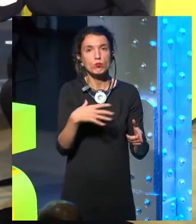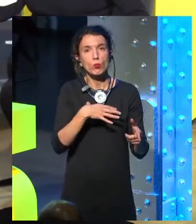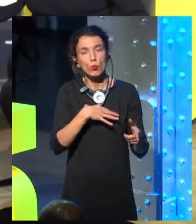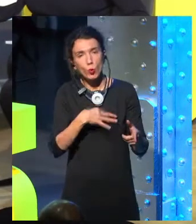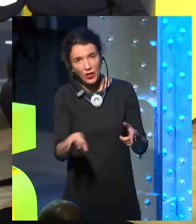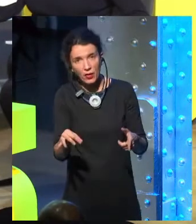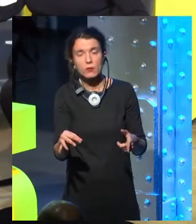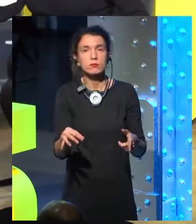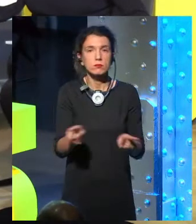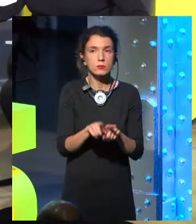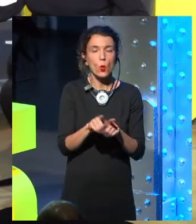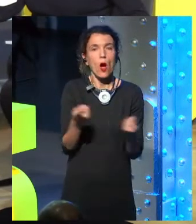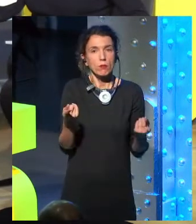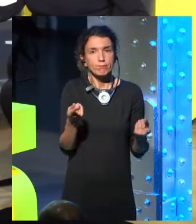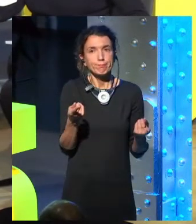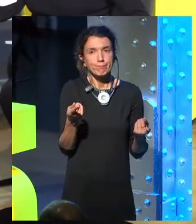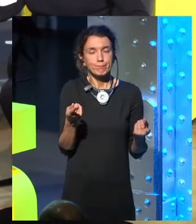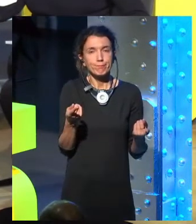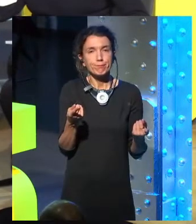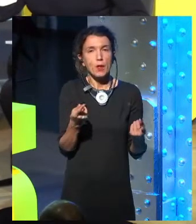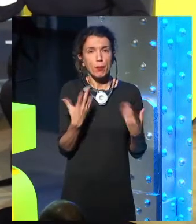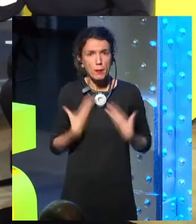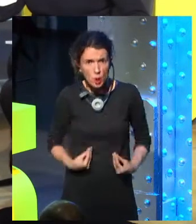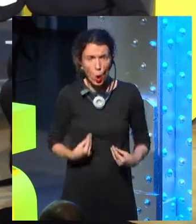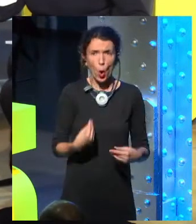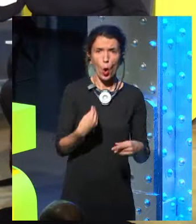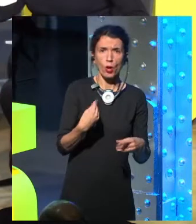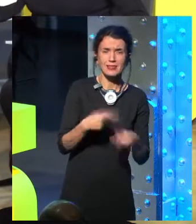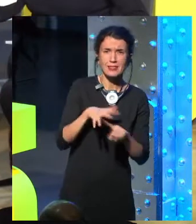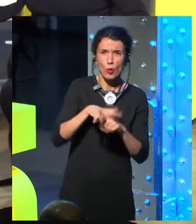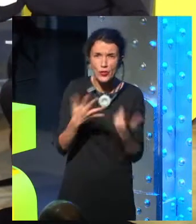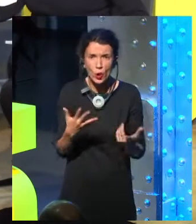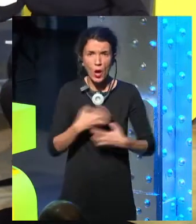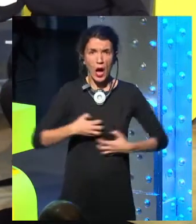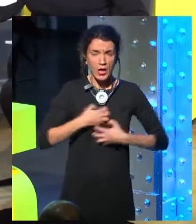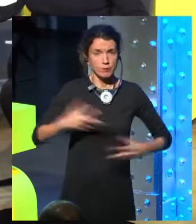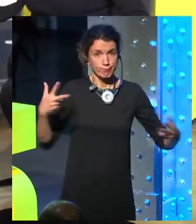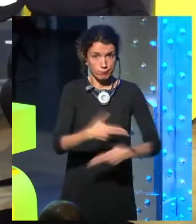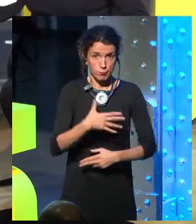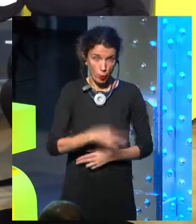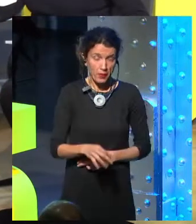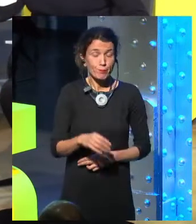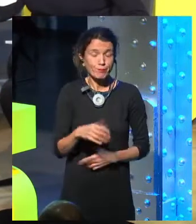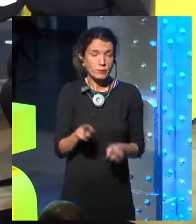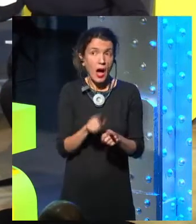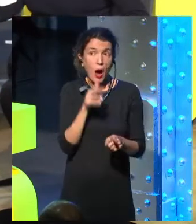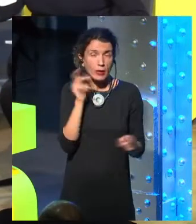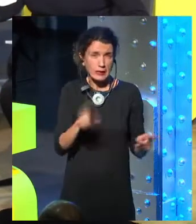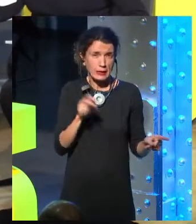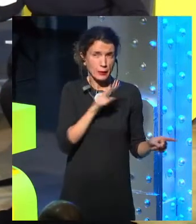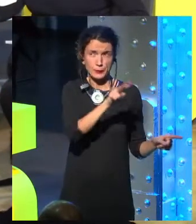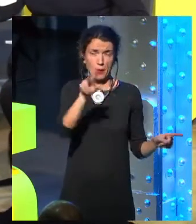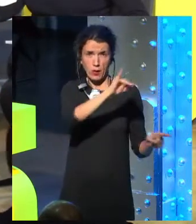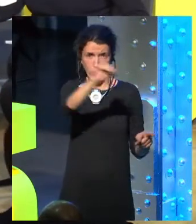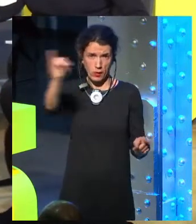anxiety so that you have more meaning outside, and then you use a computer as a tool to